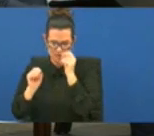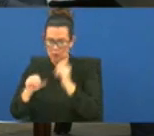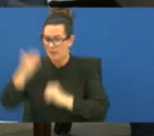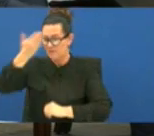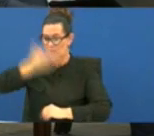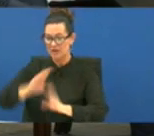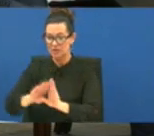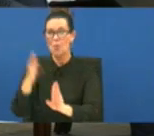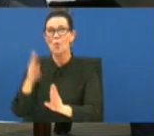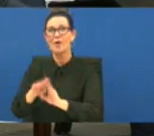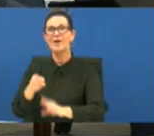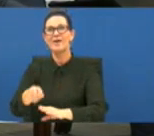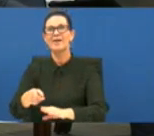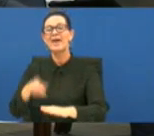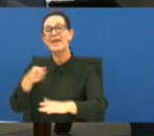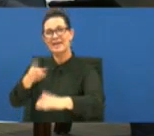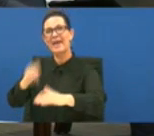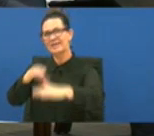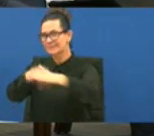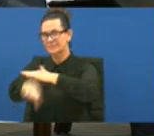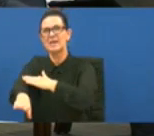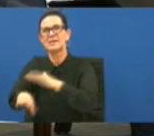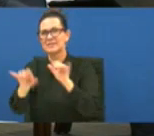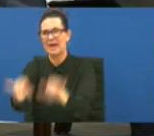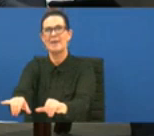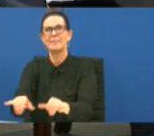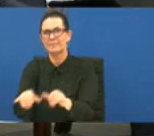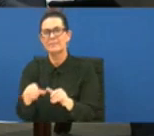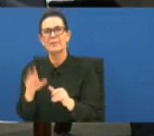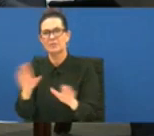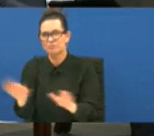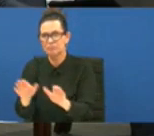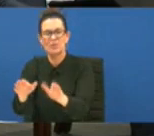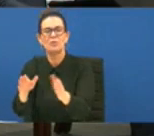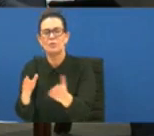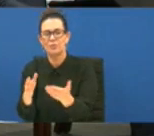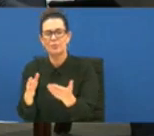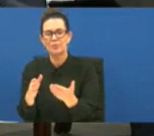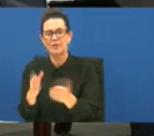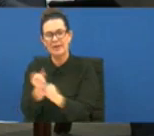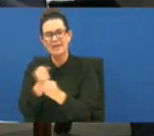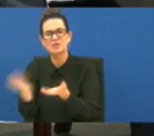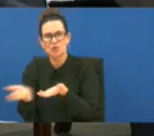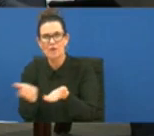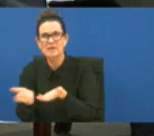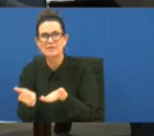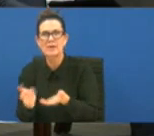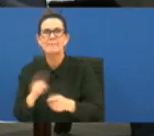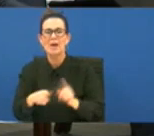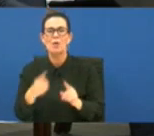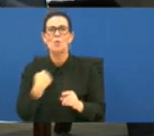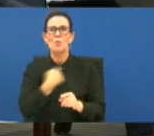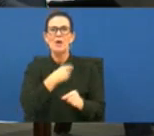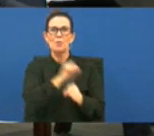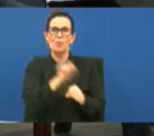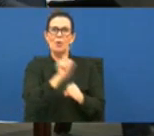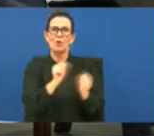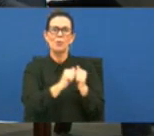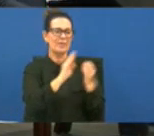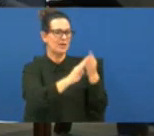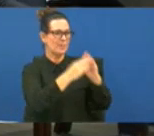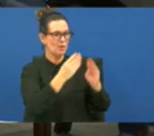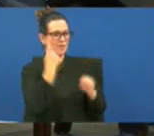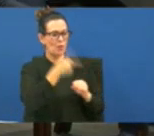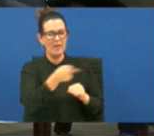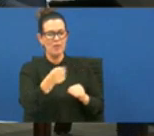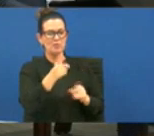remains exactly the same however we will have to work um with our community providers for the for the individuals that